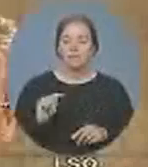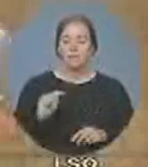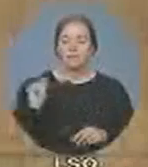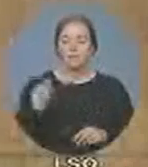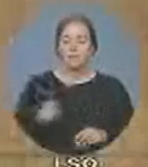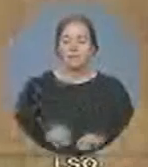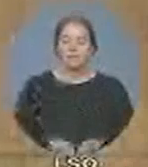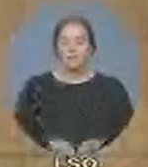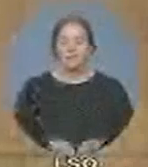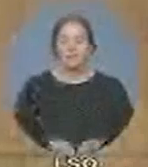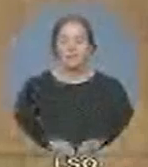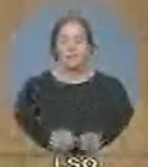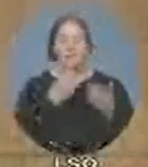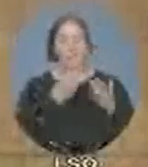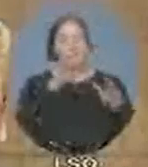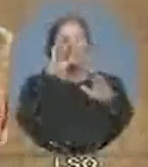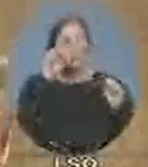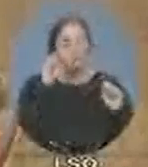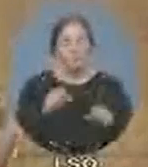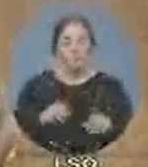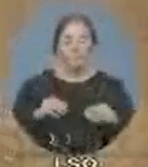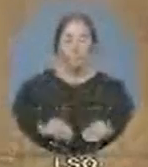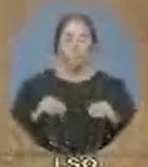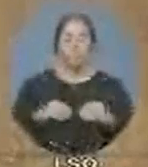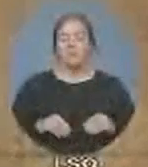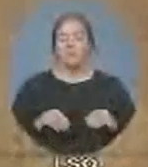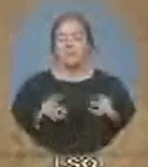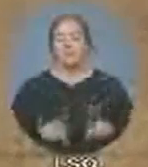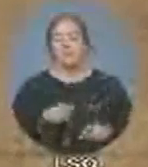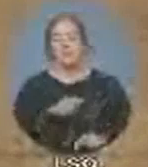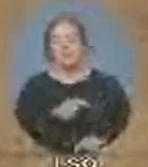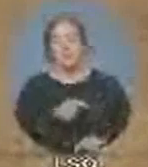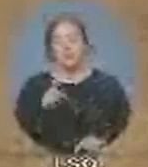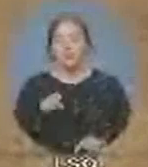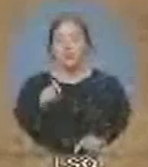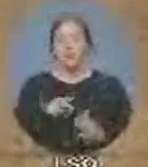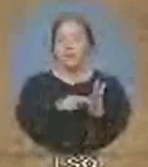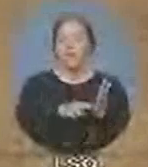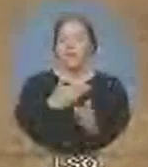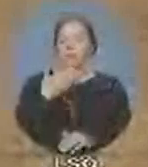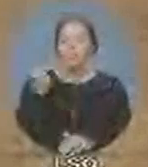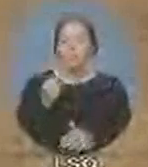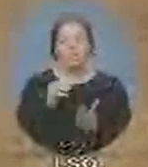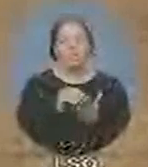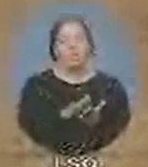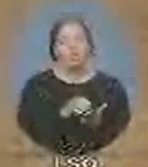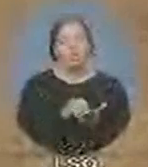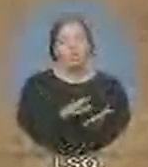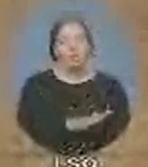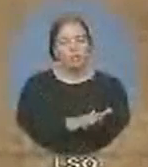Well, the Minister for 8-Tracks needs better speaking notes from the U.S. Ambassador because I was speaking about the digital lock